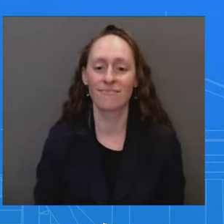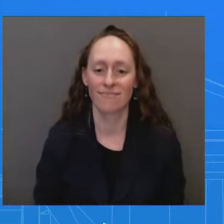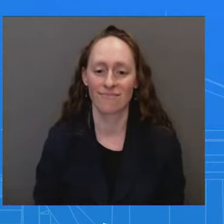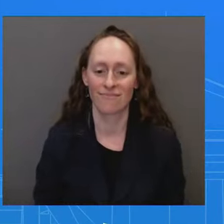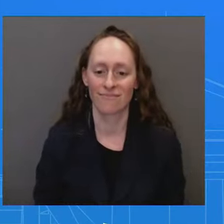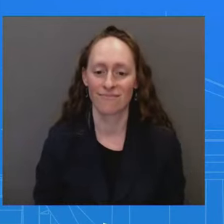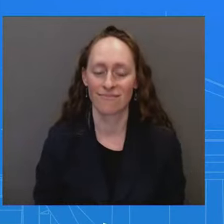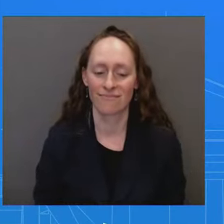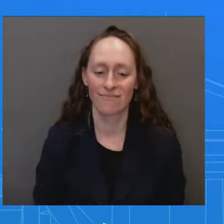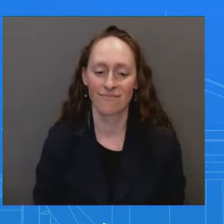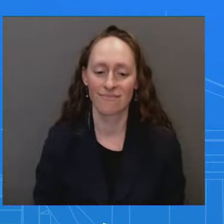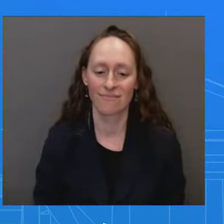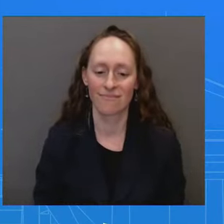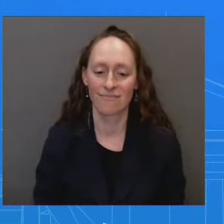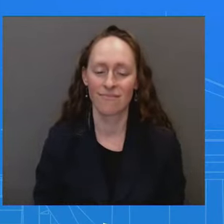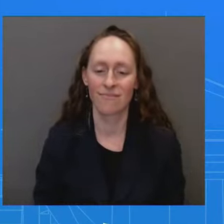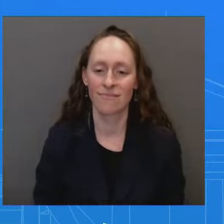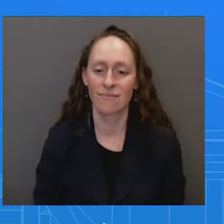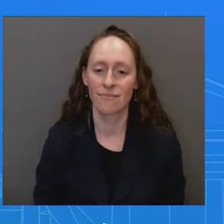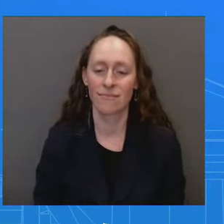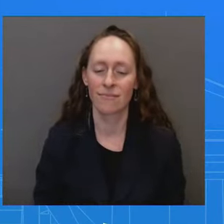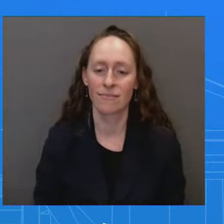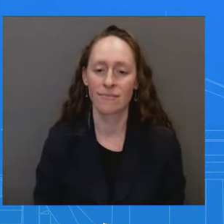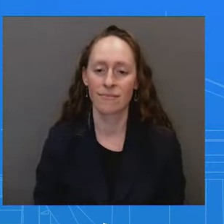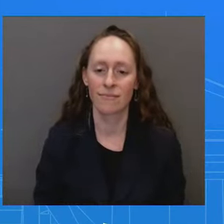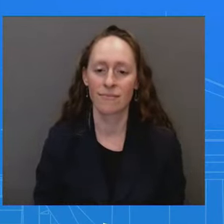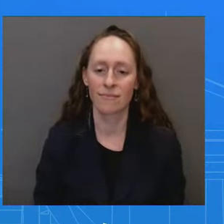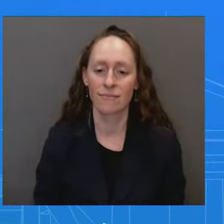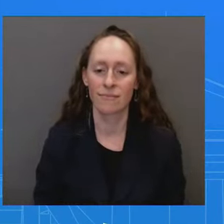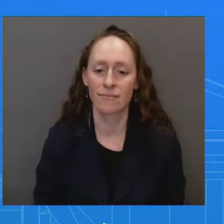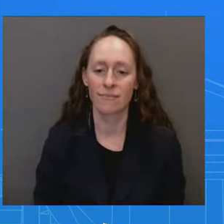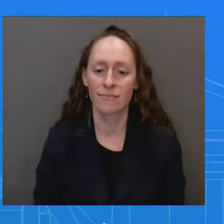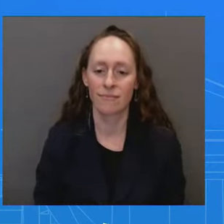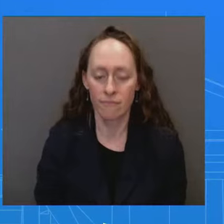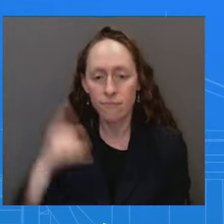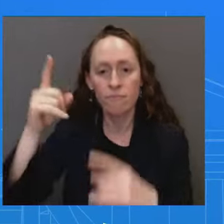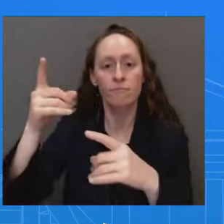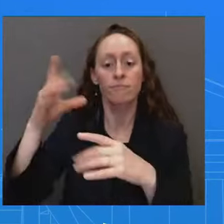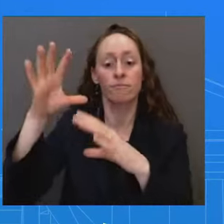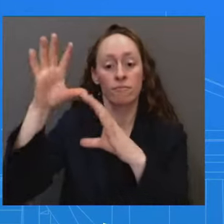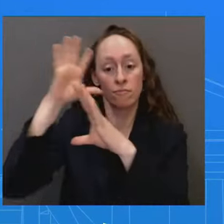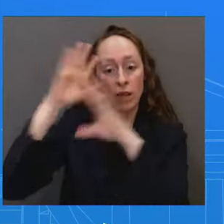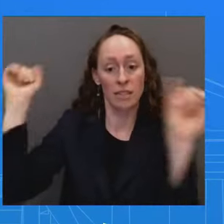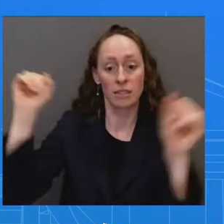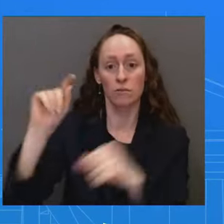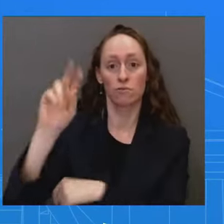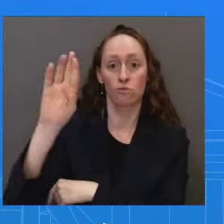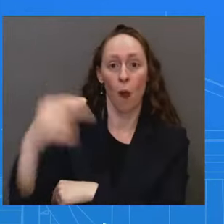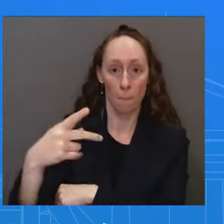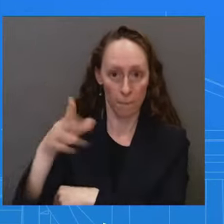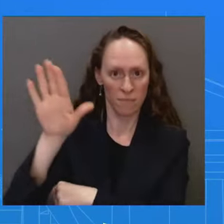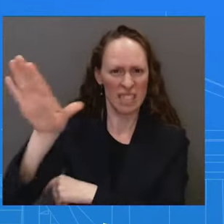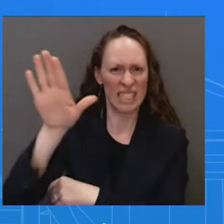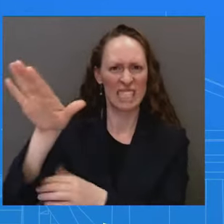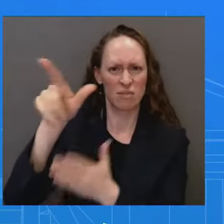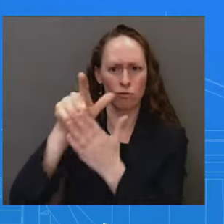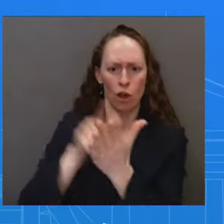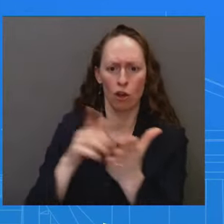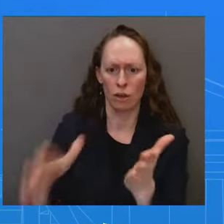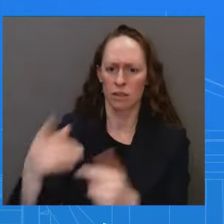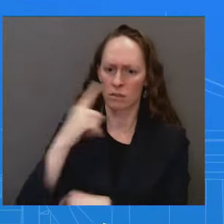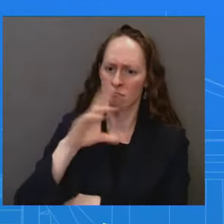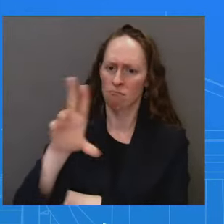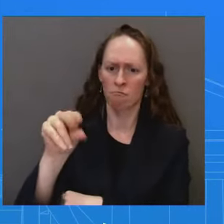President Trump's lawyers today asserted that he should be immune from prosecution. What is President